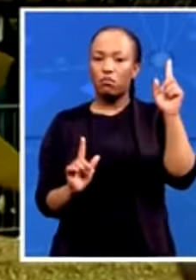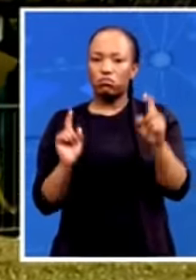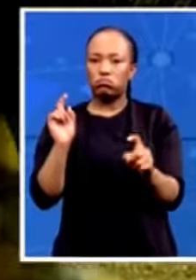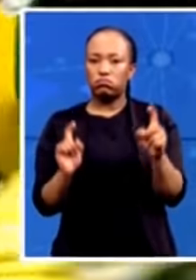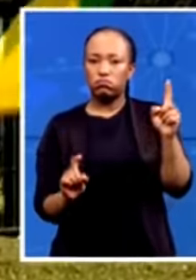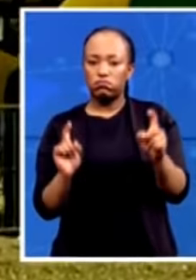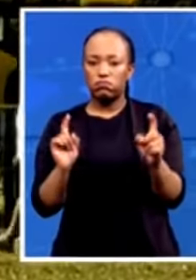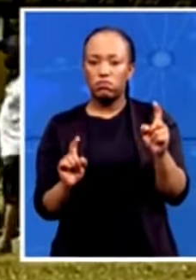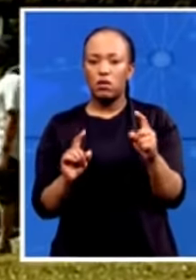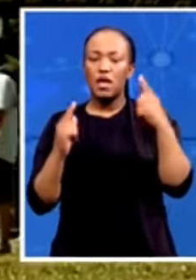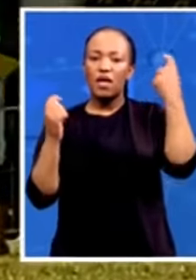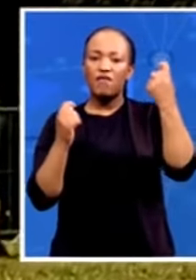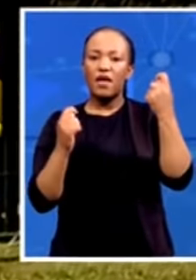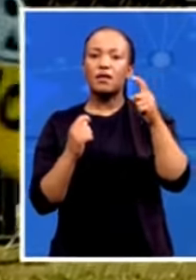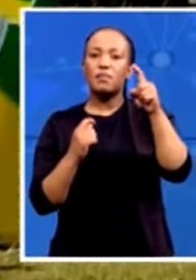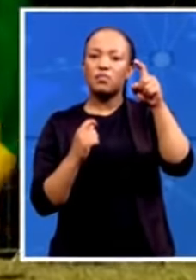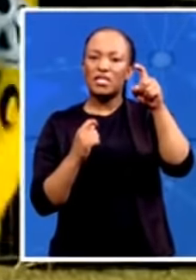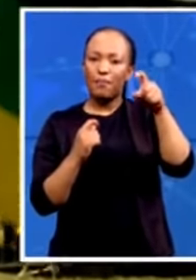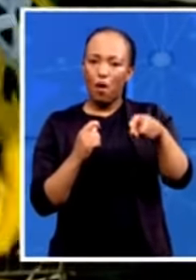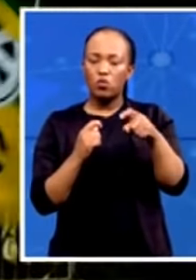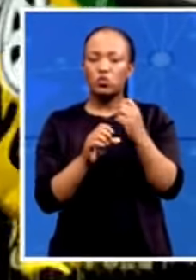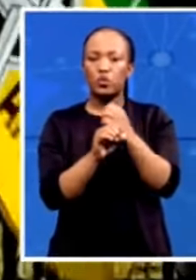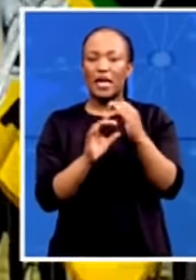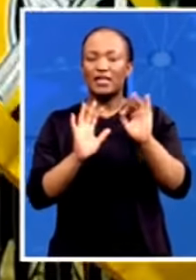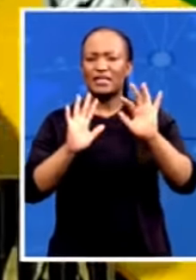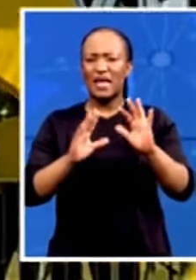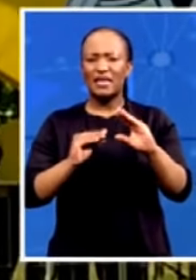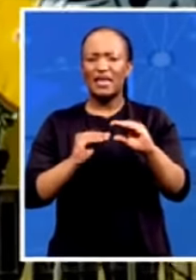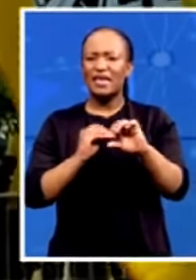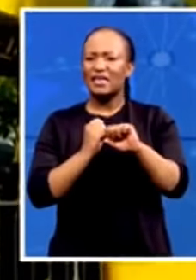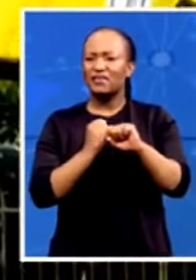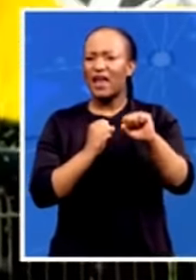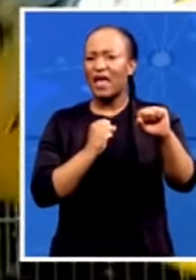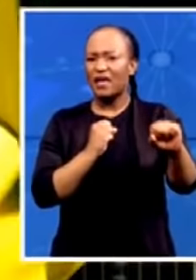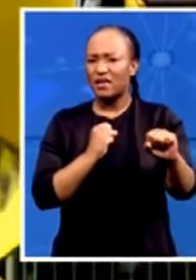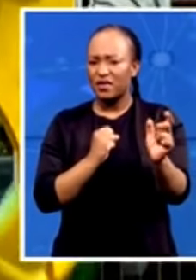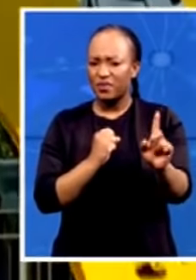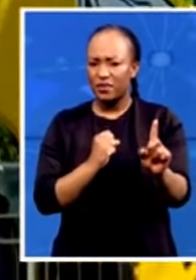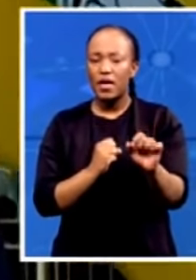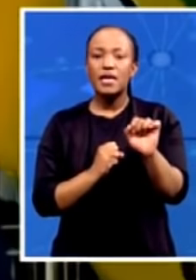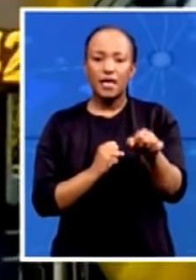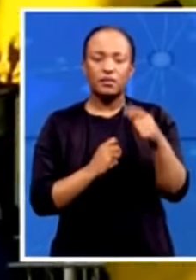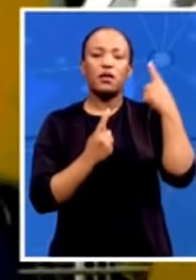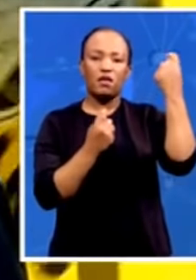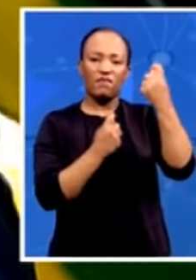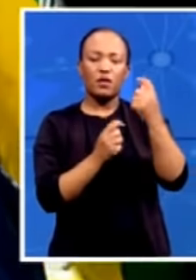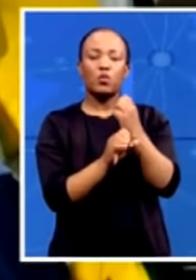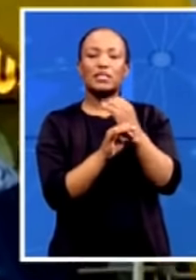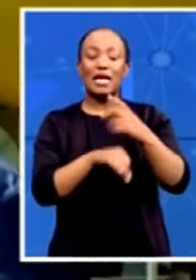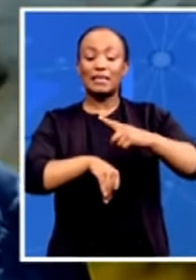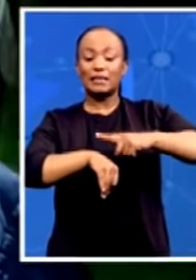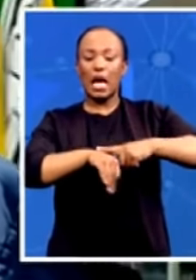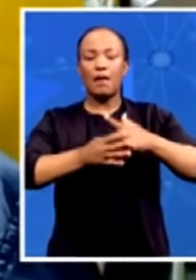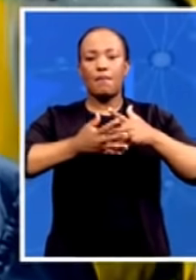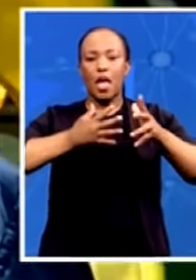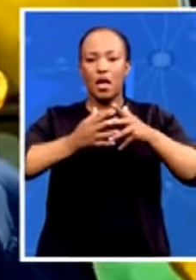Any delays? Well, the event is going to start at any moment. I'm just happy by the turn up so